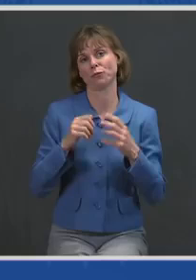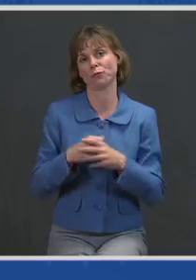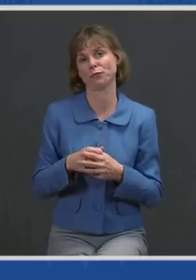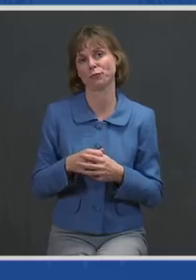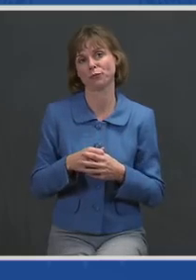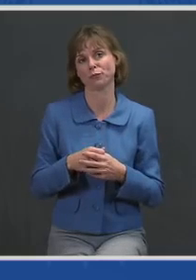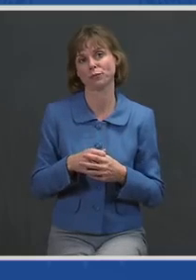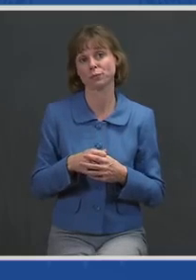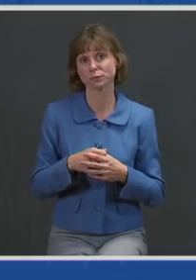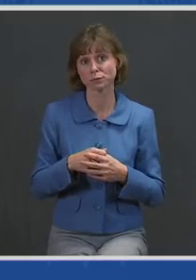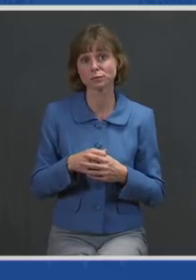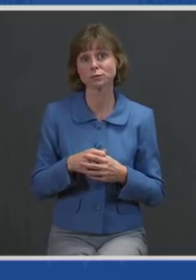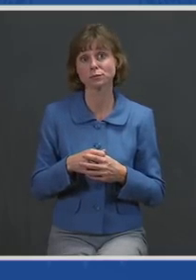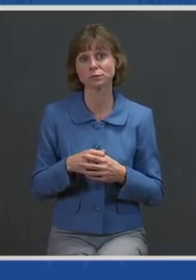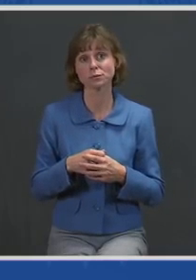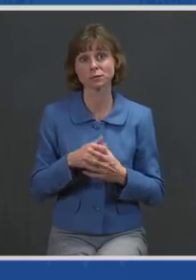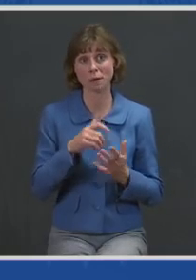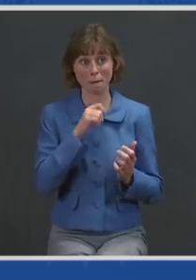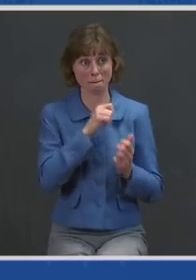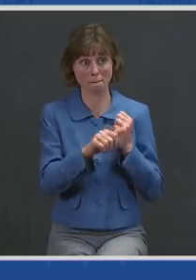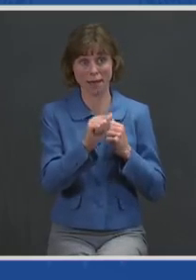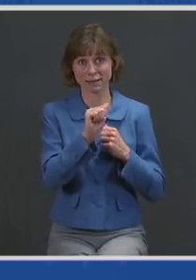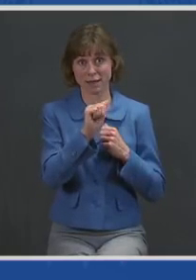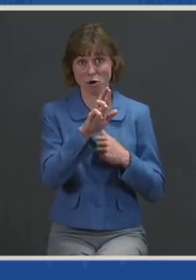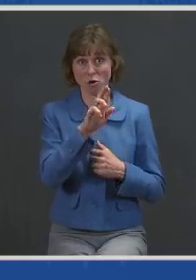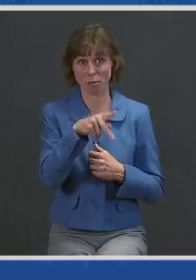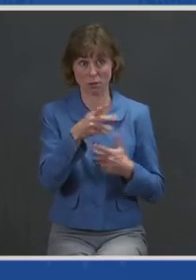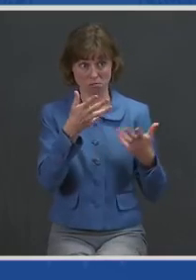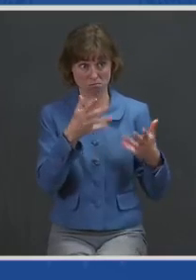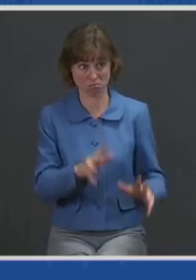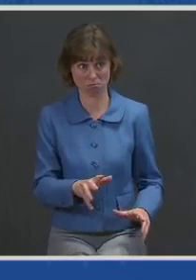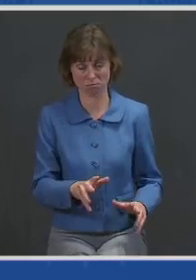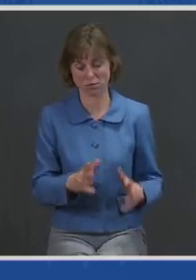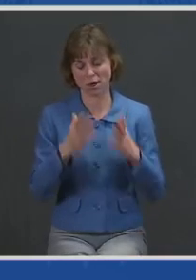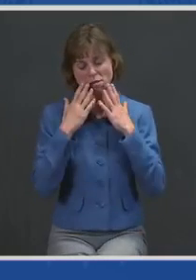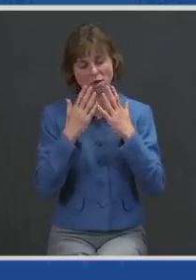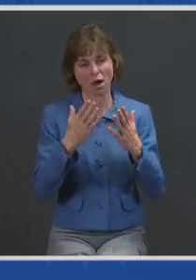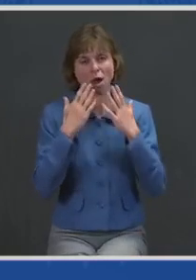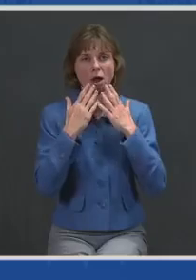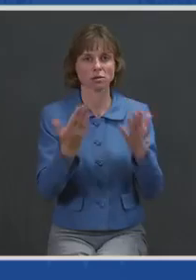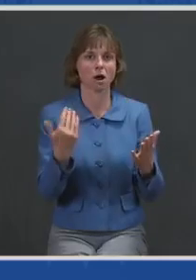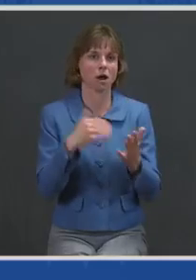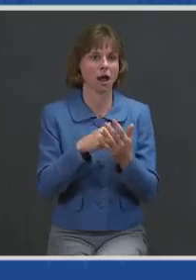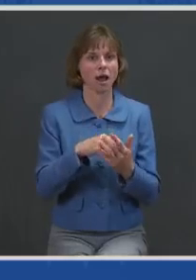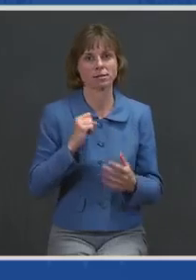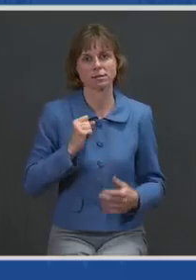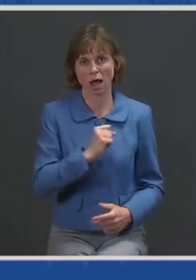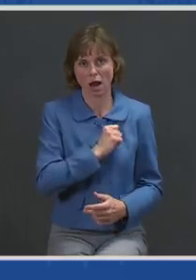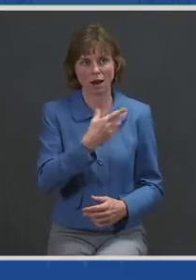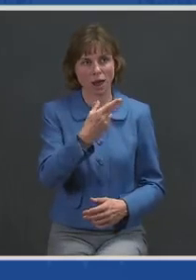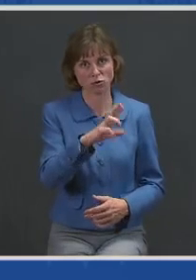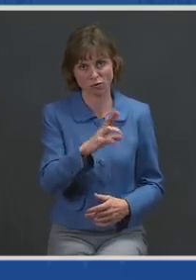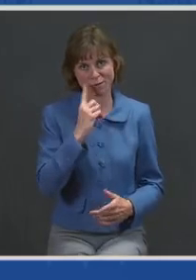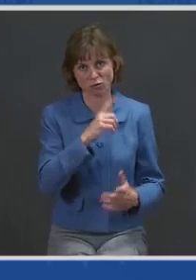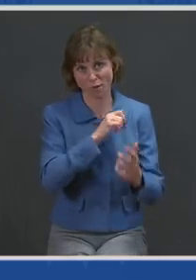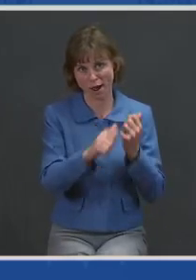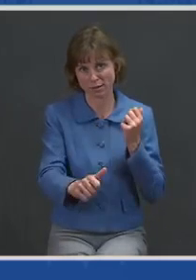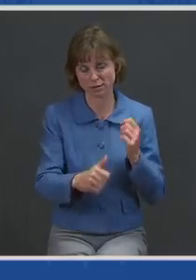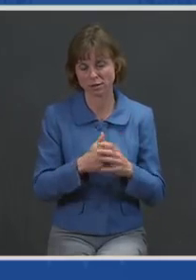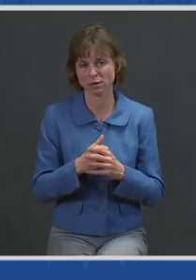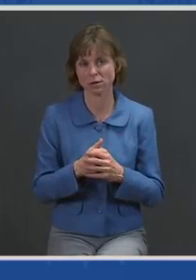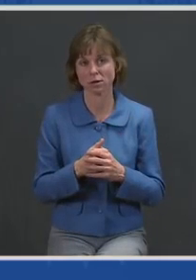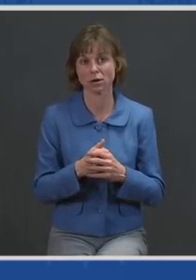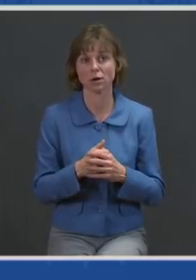Thirdly, with the passage of the American Rescue Plan, and I thank again the House and Senate for passing it, and my